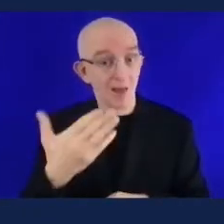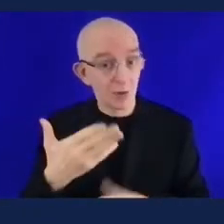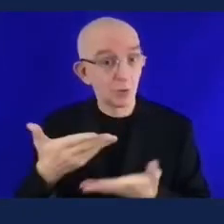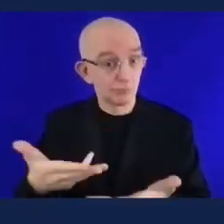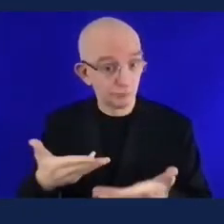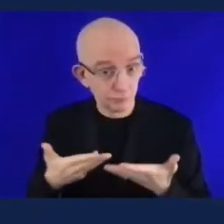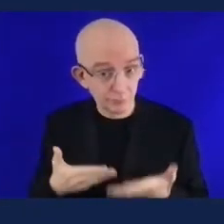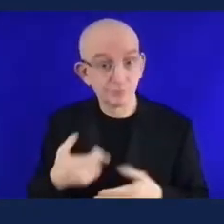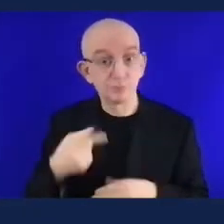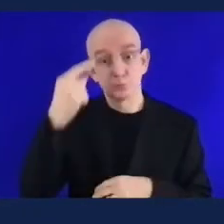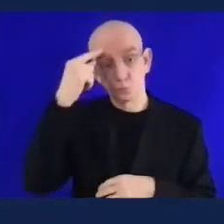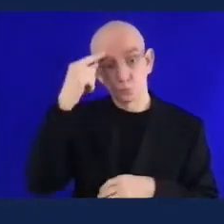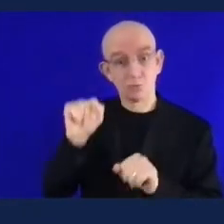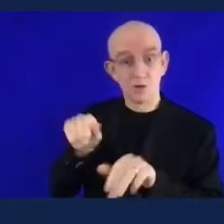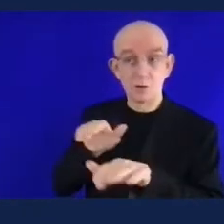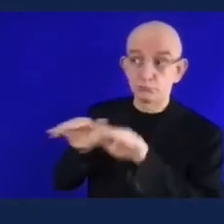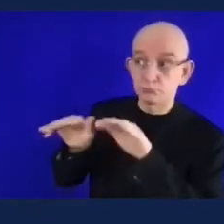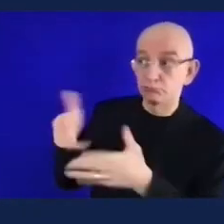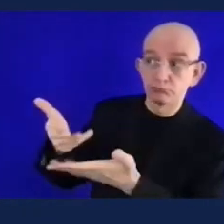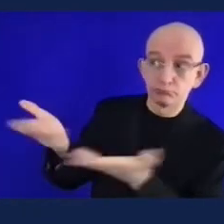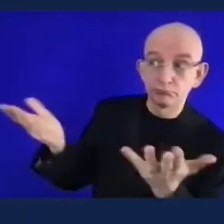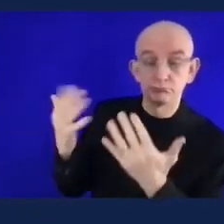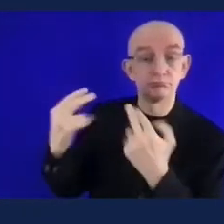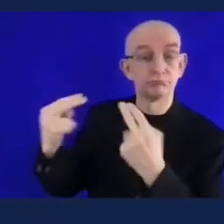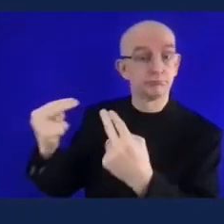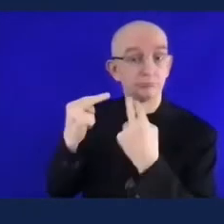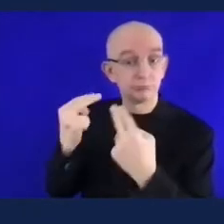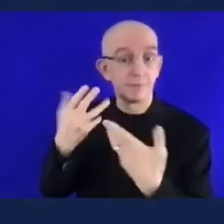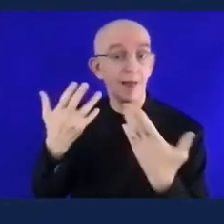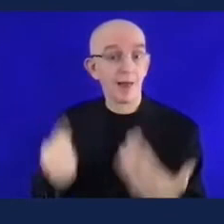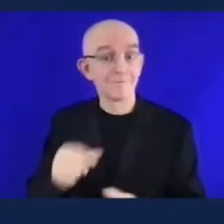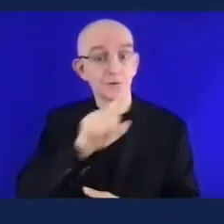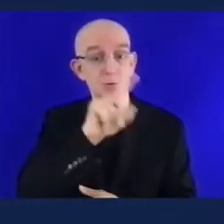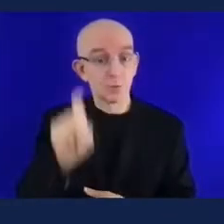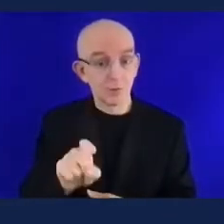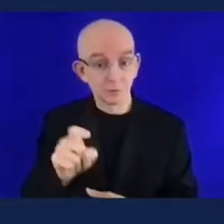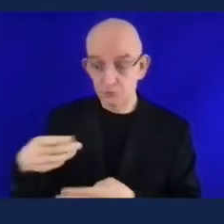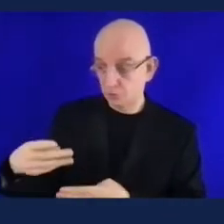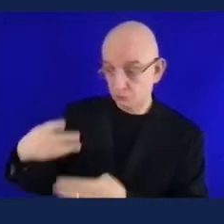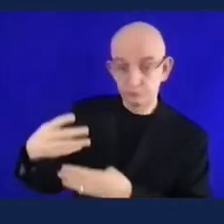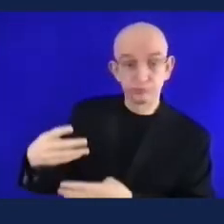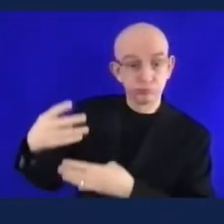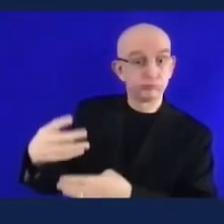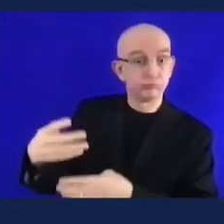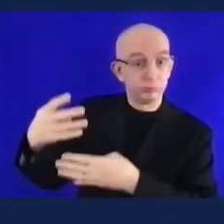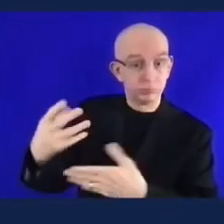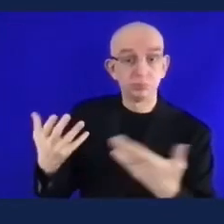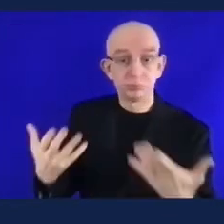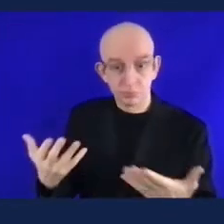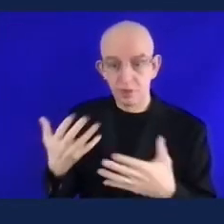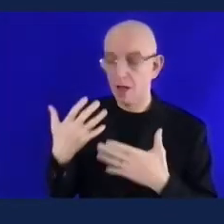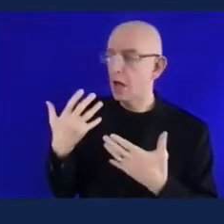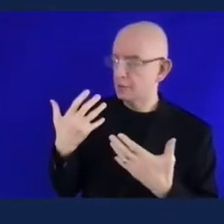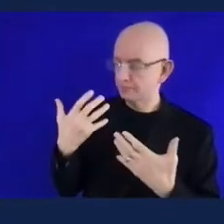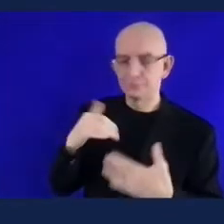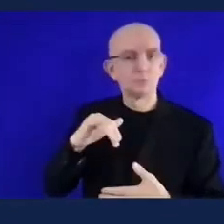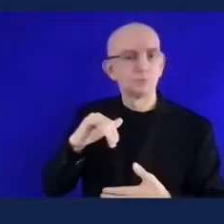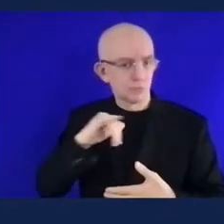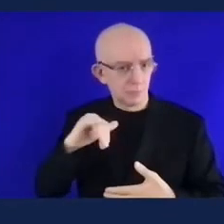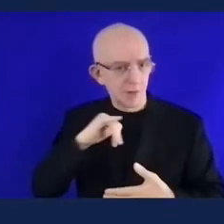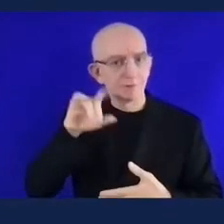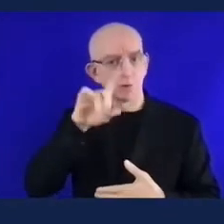15 i guess that's from for craig i think football can learn a lot i think everyone can learn a lot from we the 15 i mean